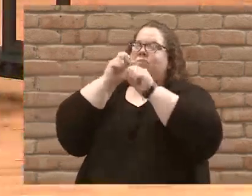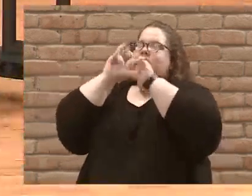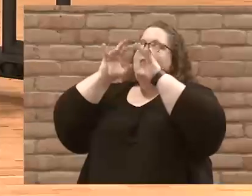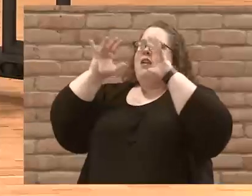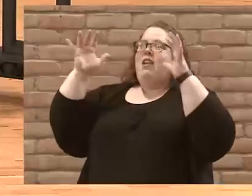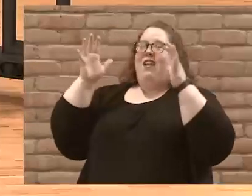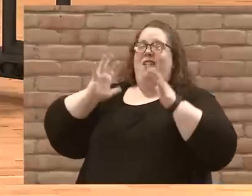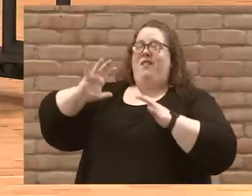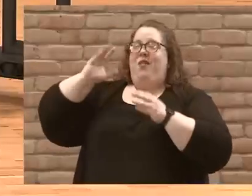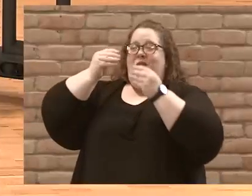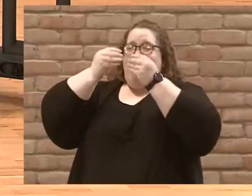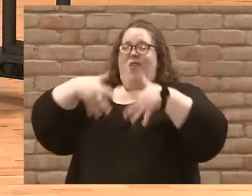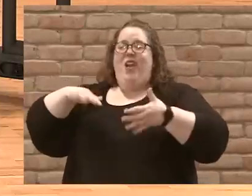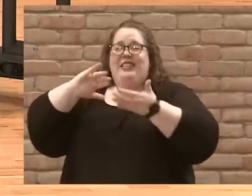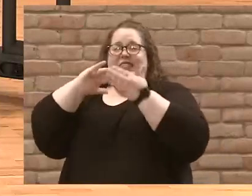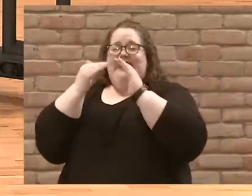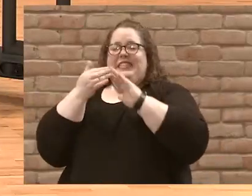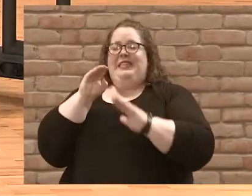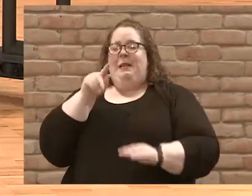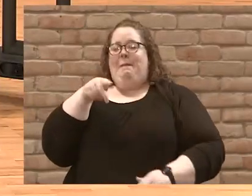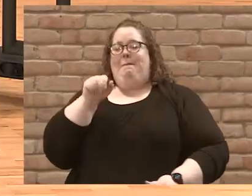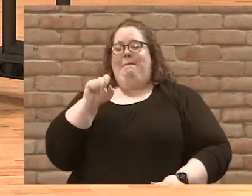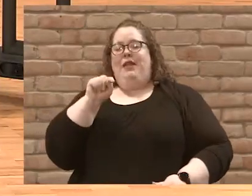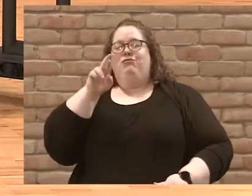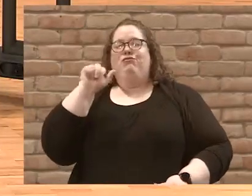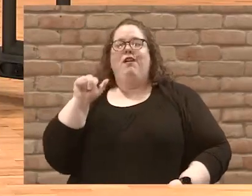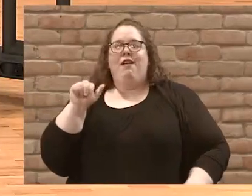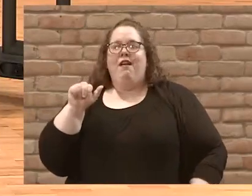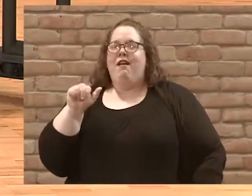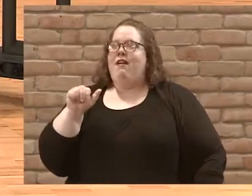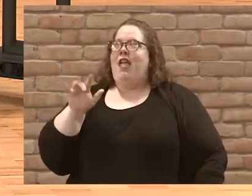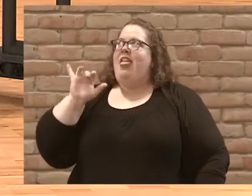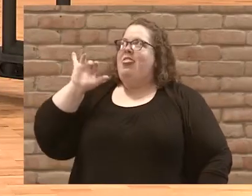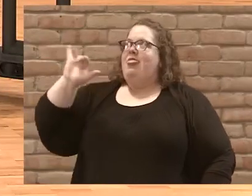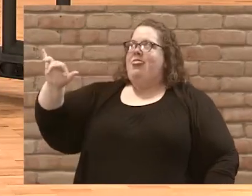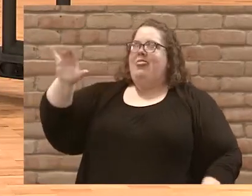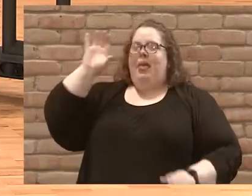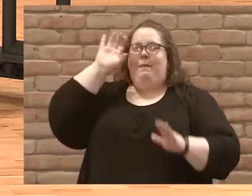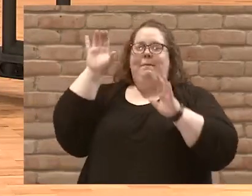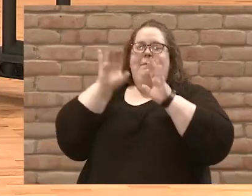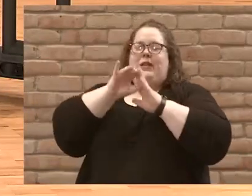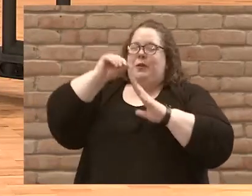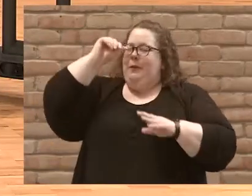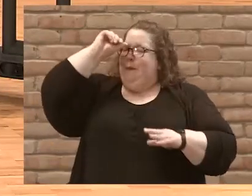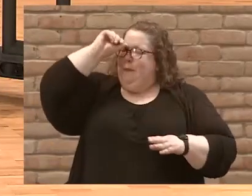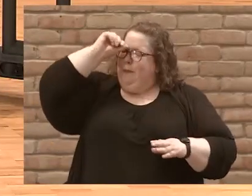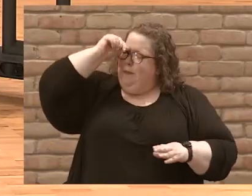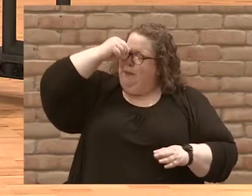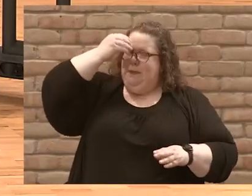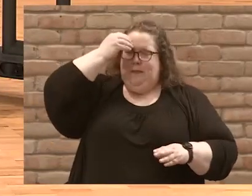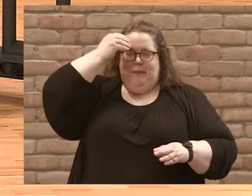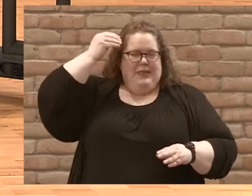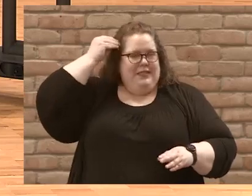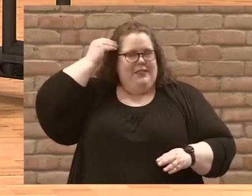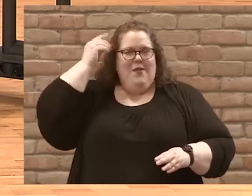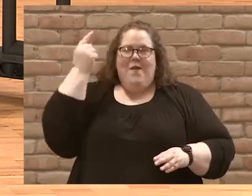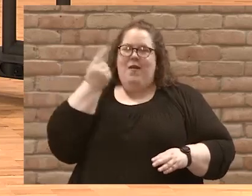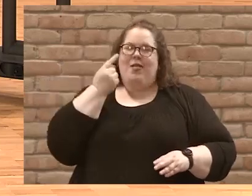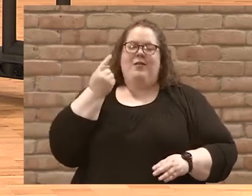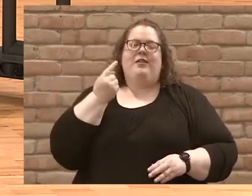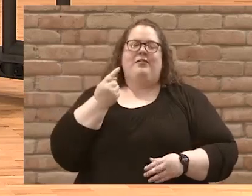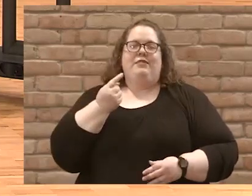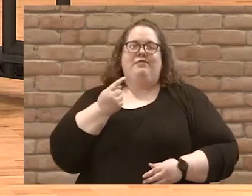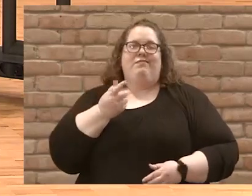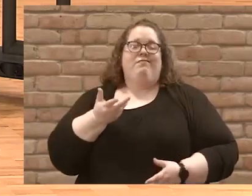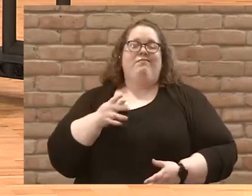lost city of Petra. And this image is burned into my memory. And then there was waking